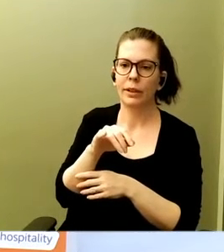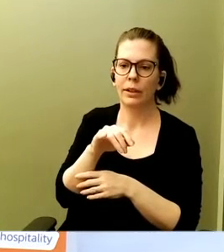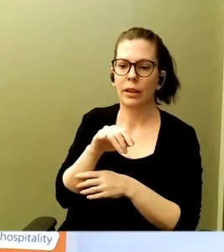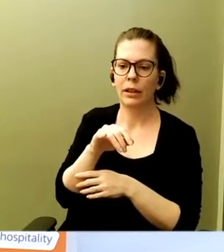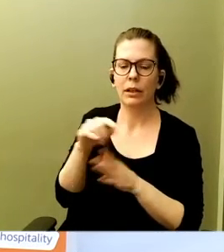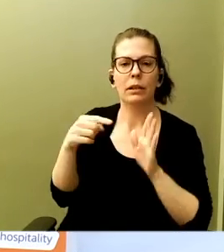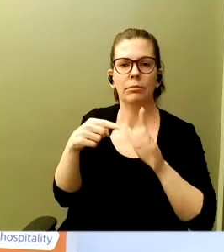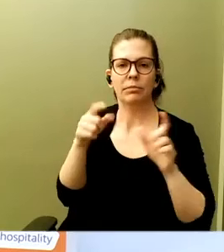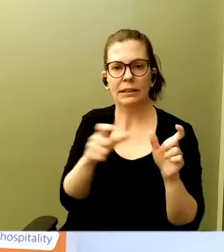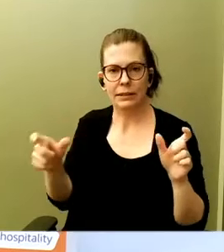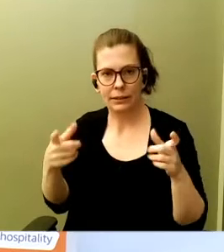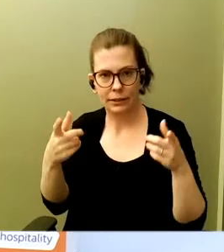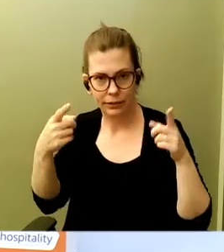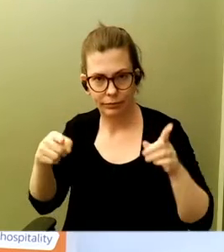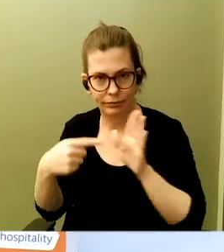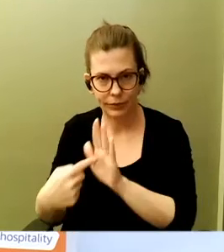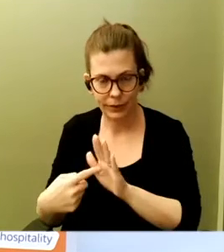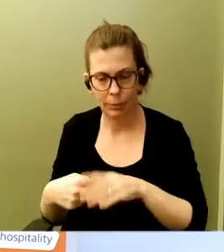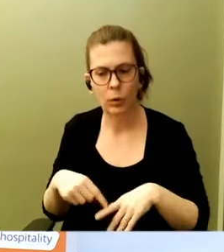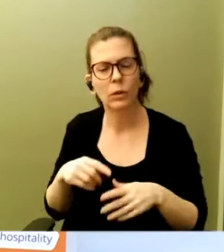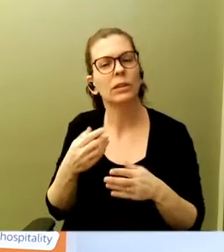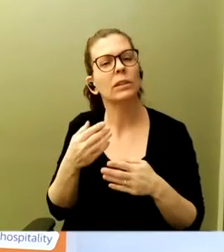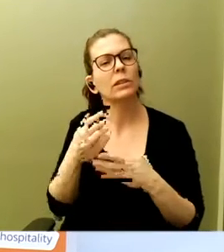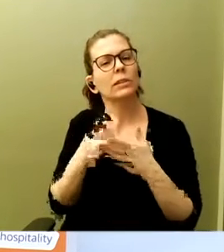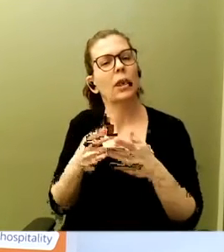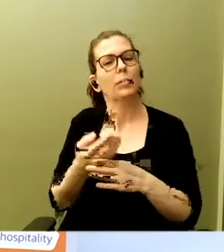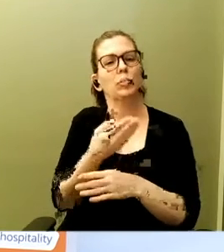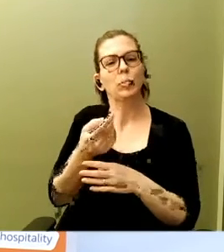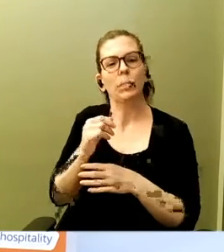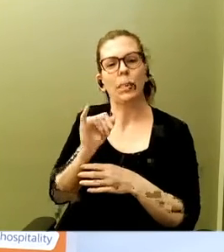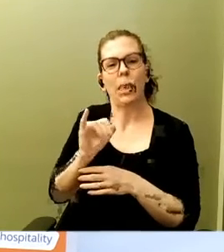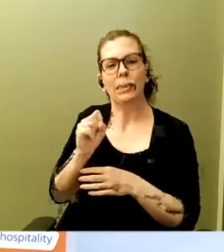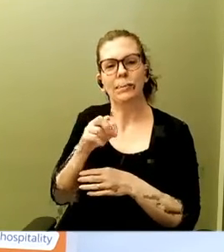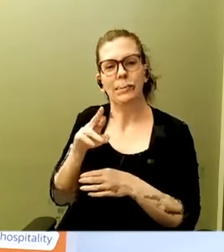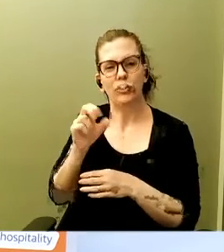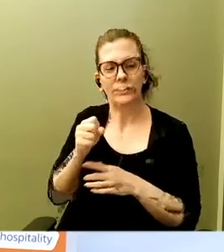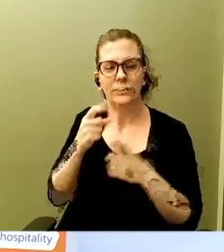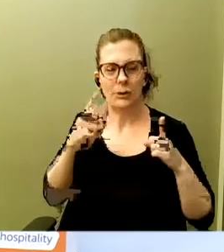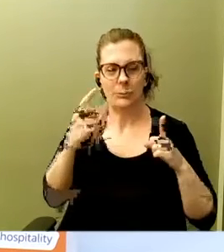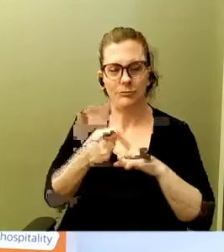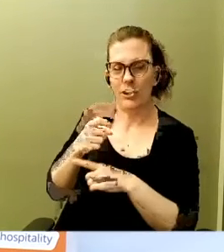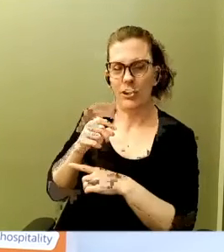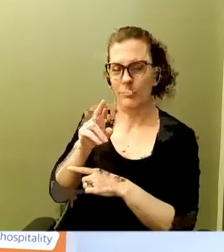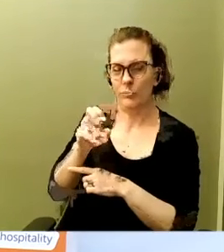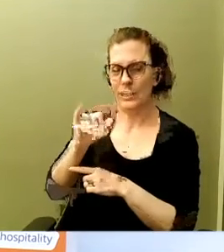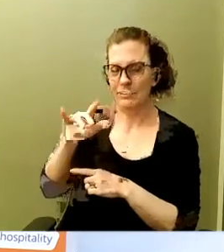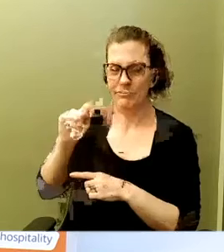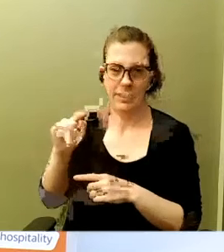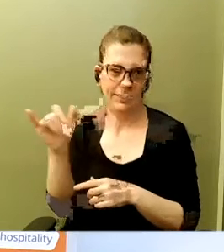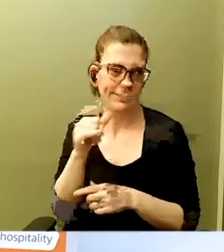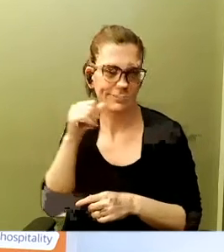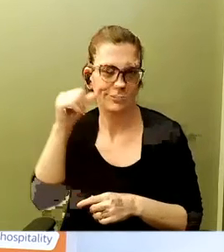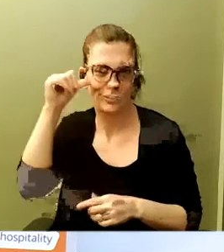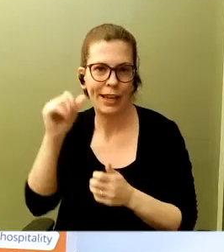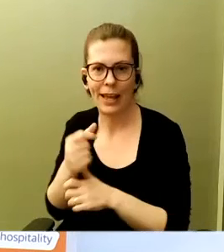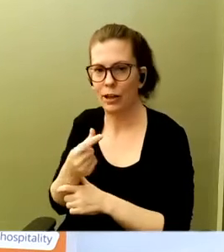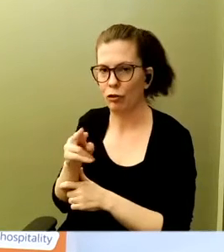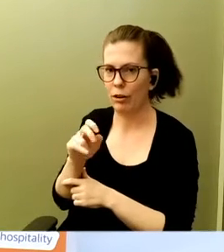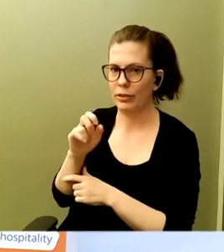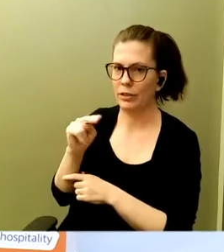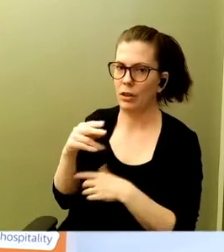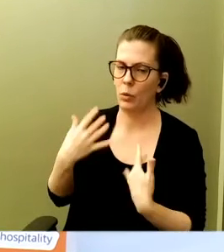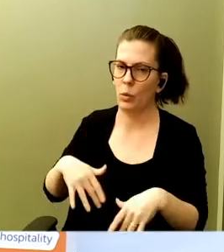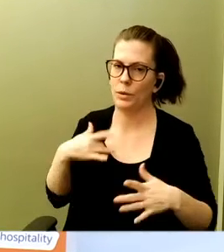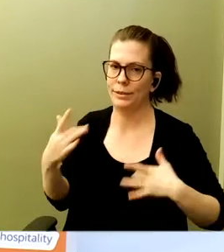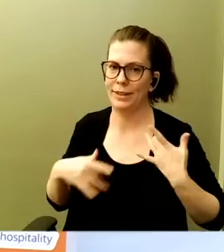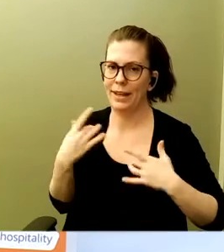And some of the new i-series announcements from reInvent, like yesterday, with Graviton will be exciting for that, because they're very storage